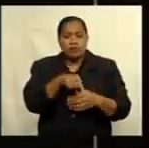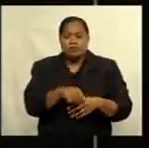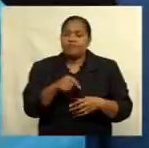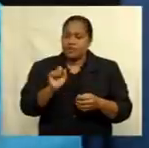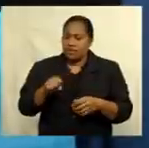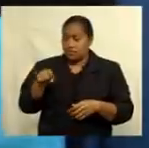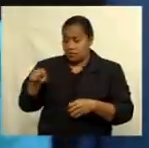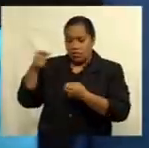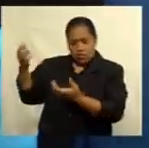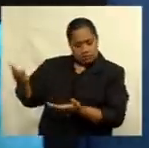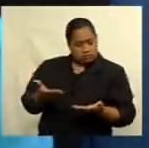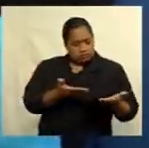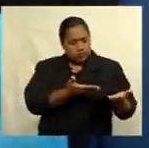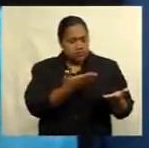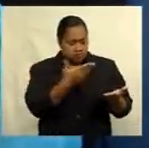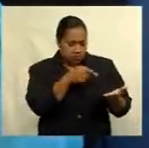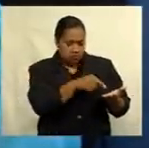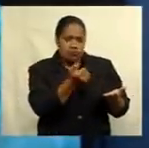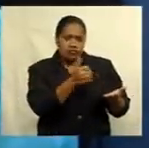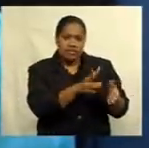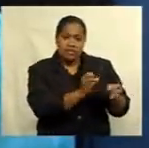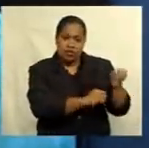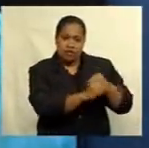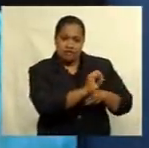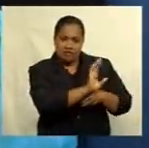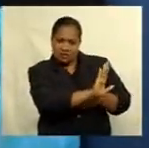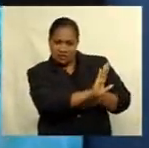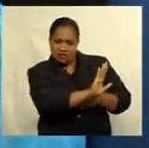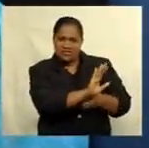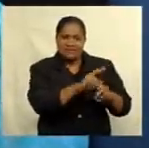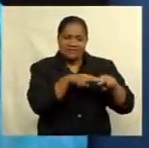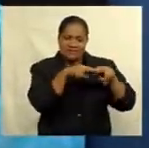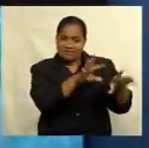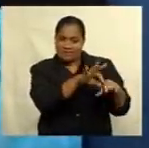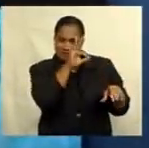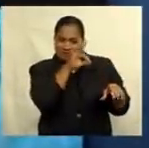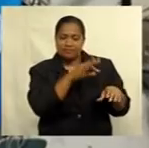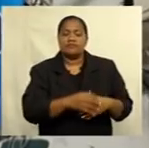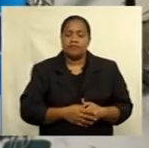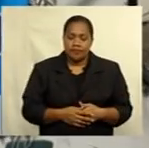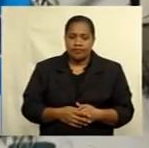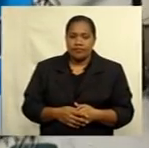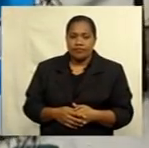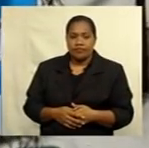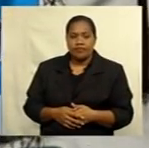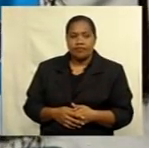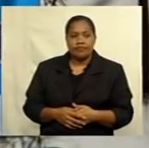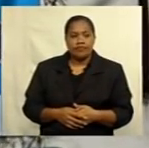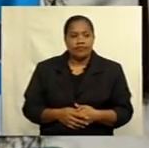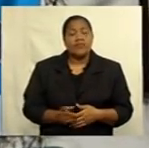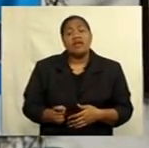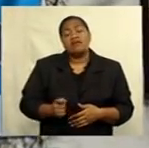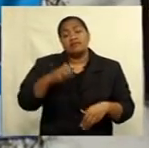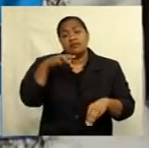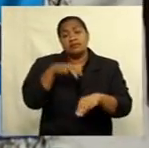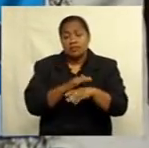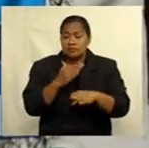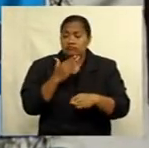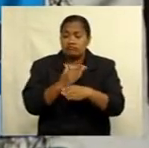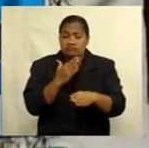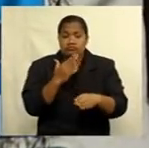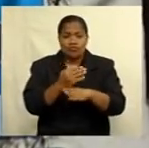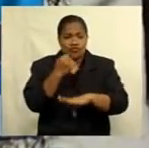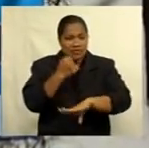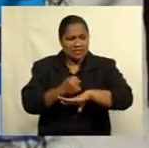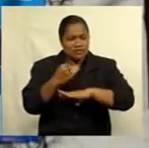office. I'm an optimist but I'm also a very true realist. After months of working to garner support for a